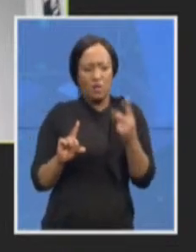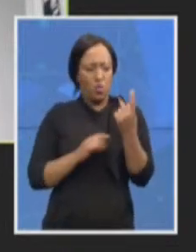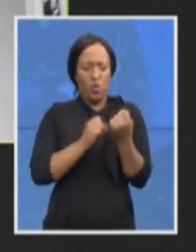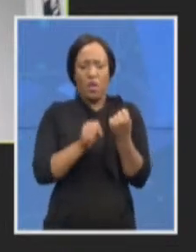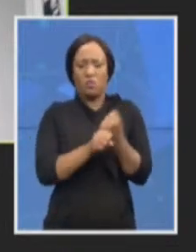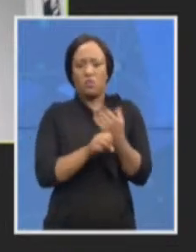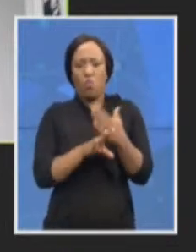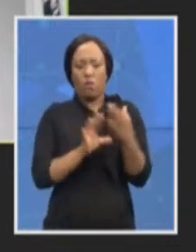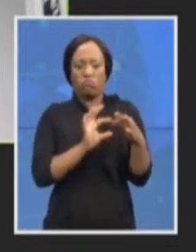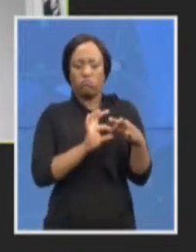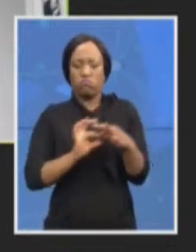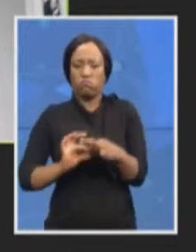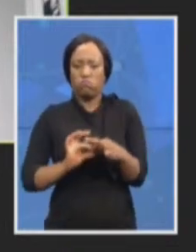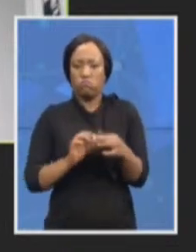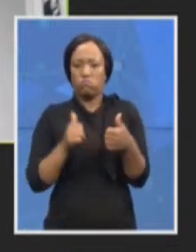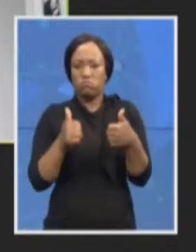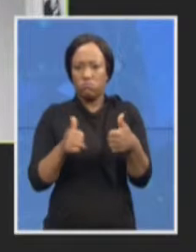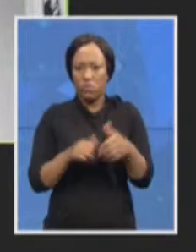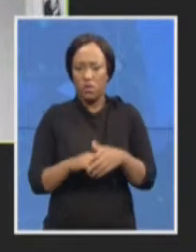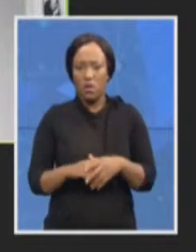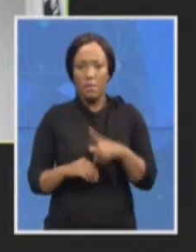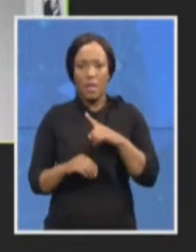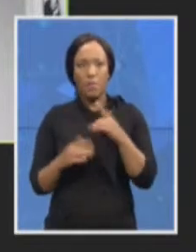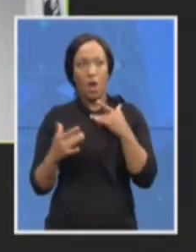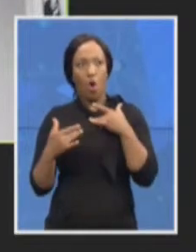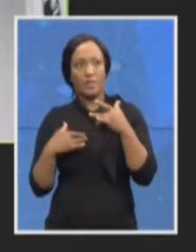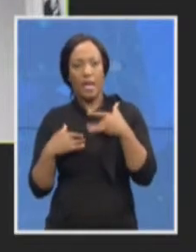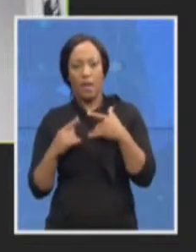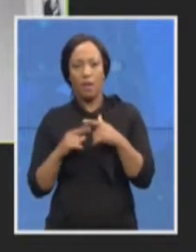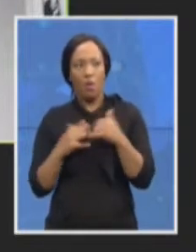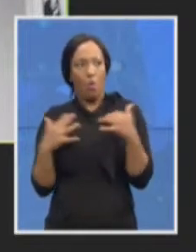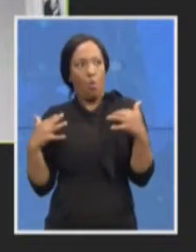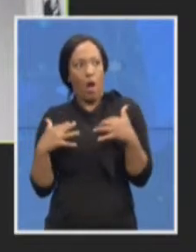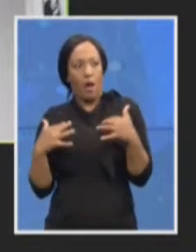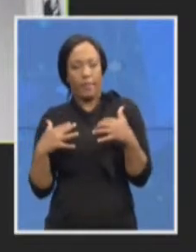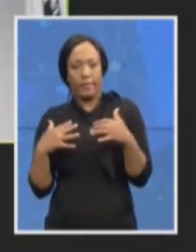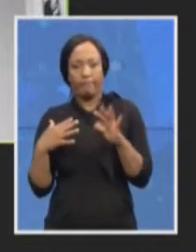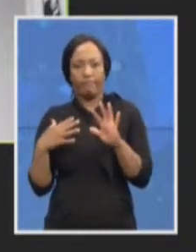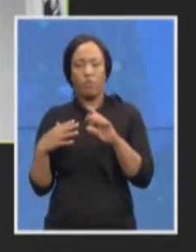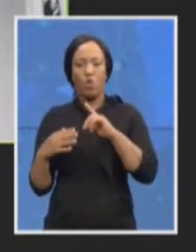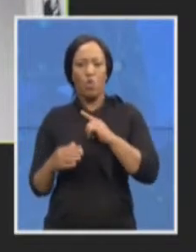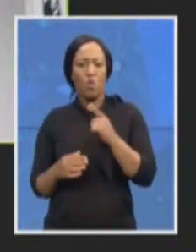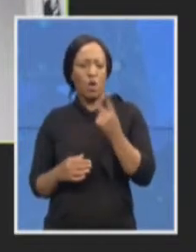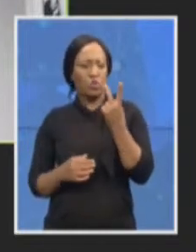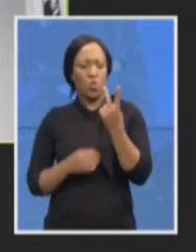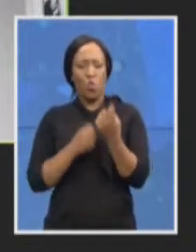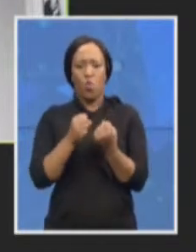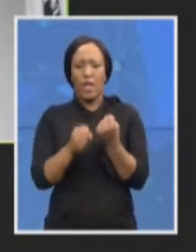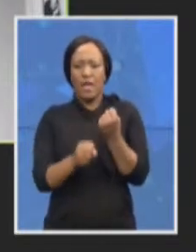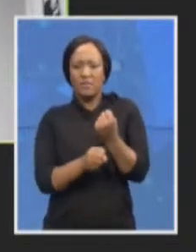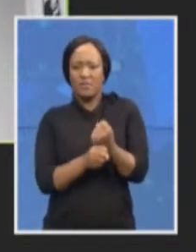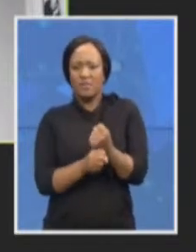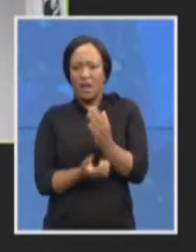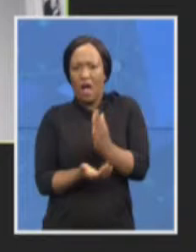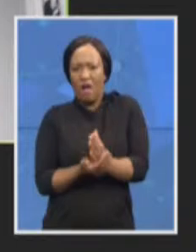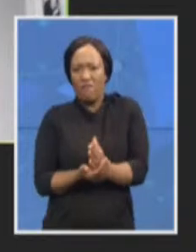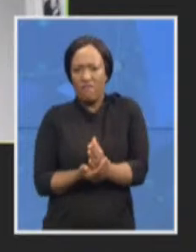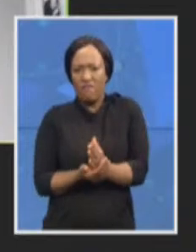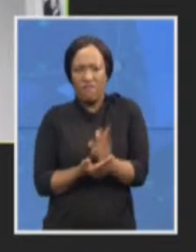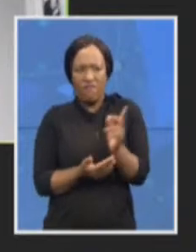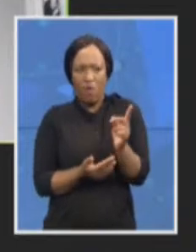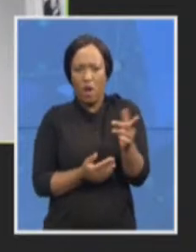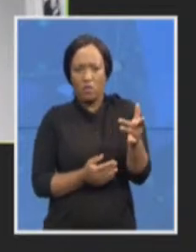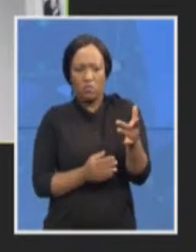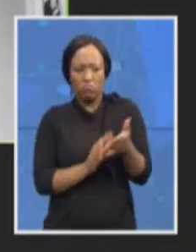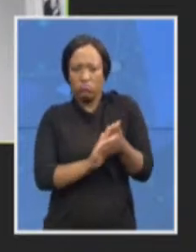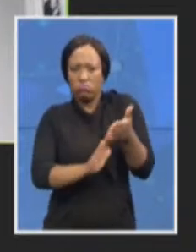concerning that it has taken just over two and a half years to get to this point. The next point I'd like to make is